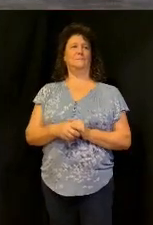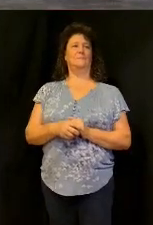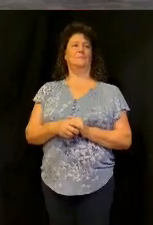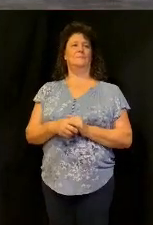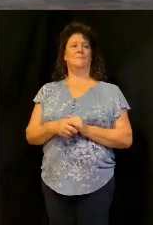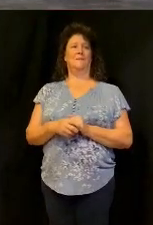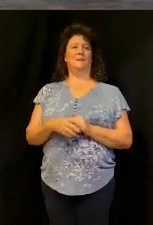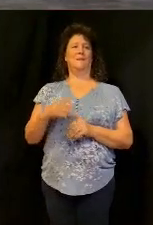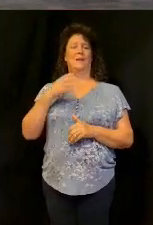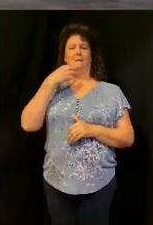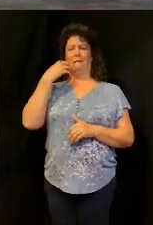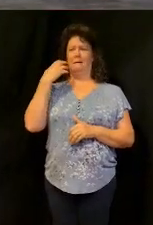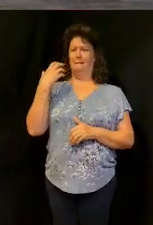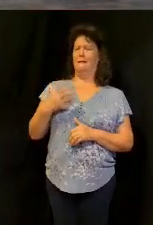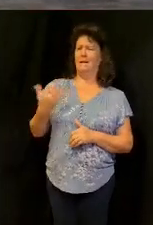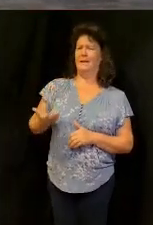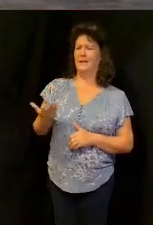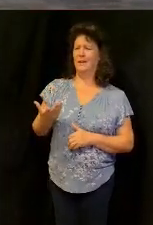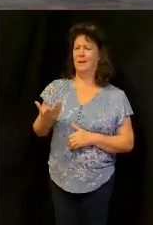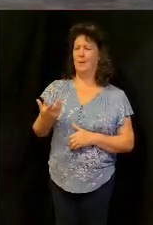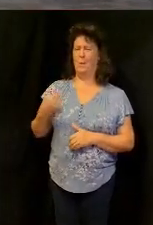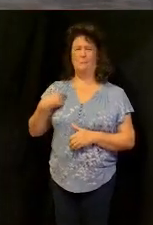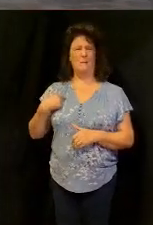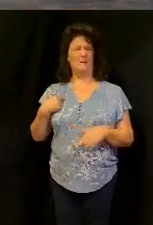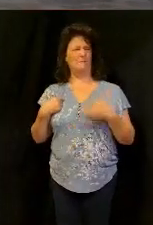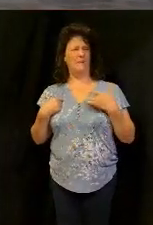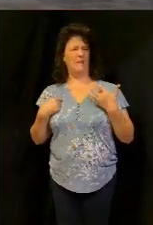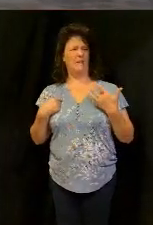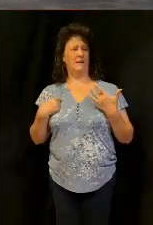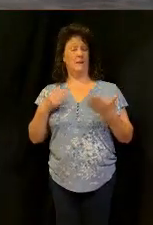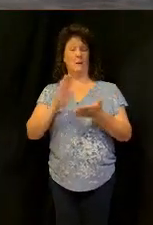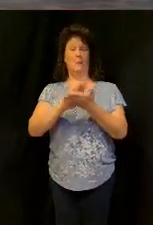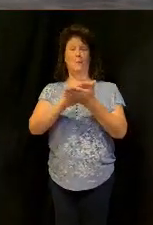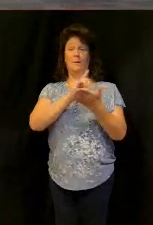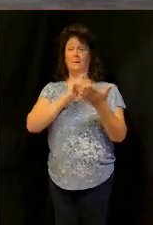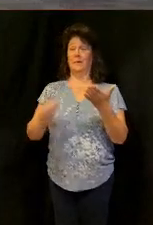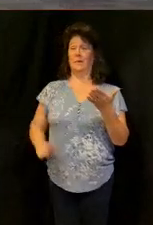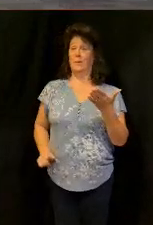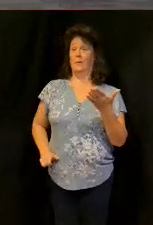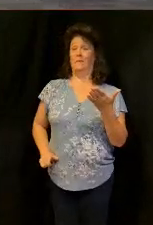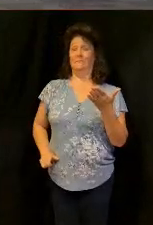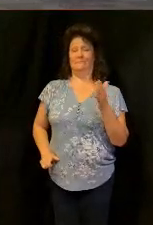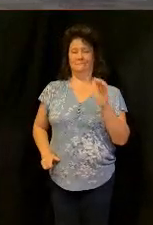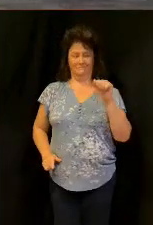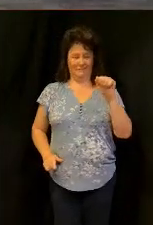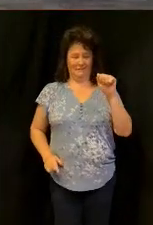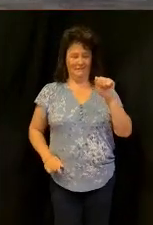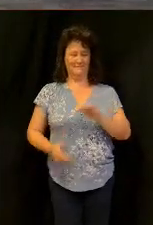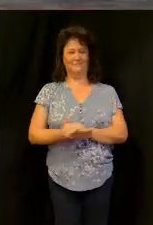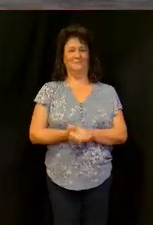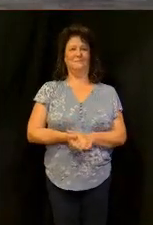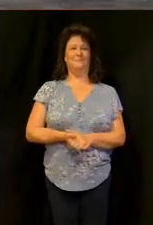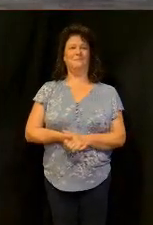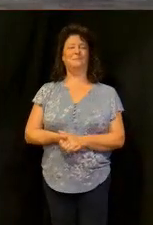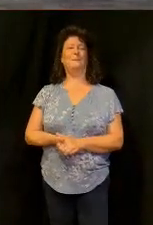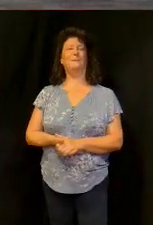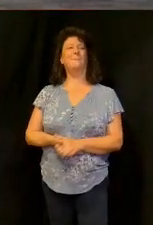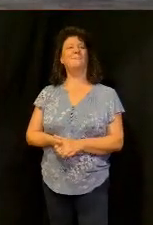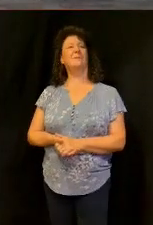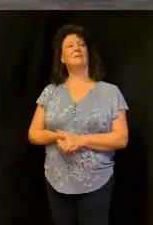is it hot in here or is it just me praise the lord somebody said it freezing give me a break